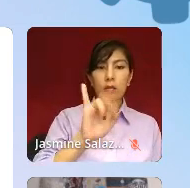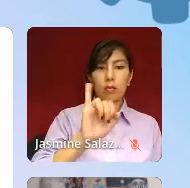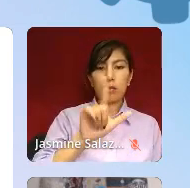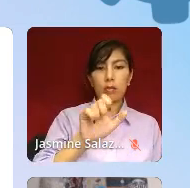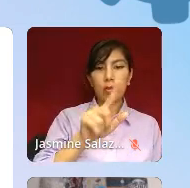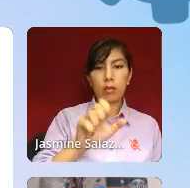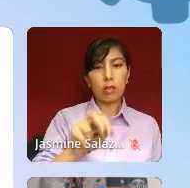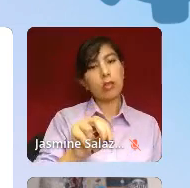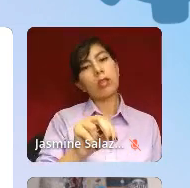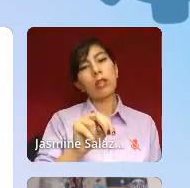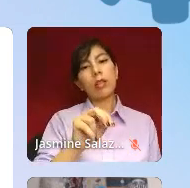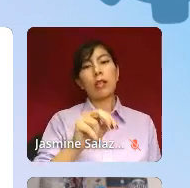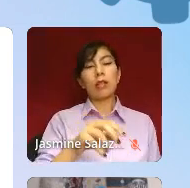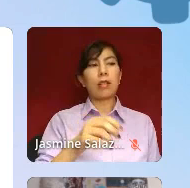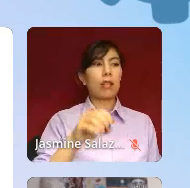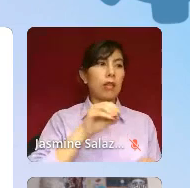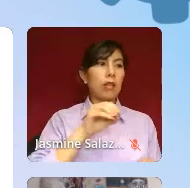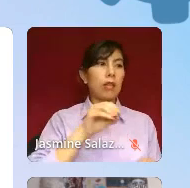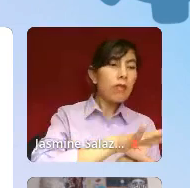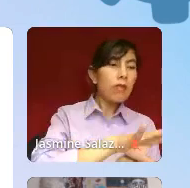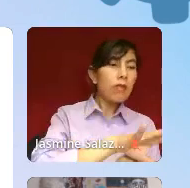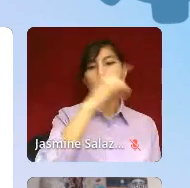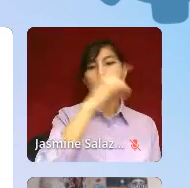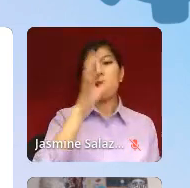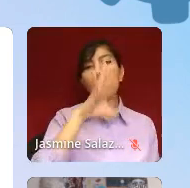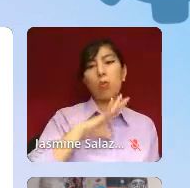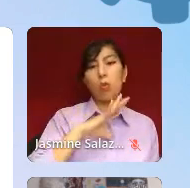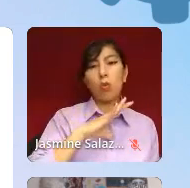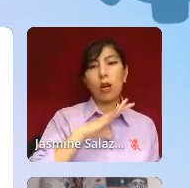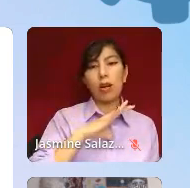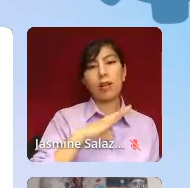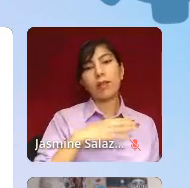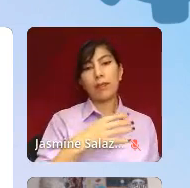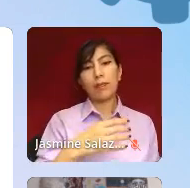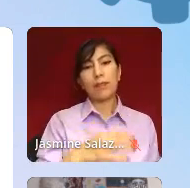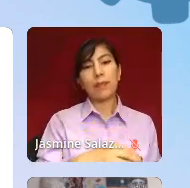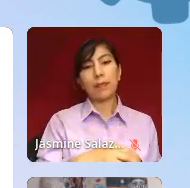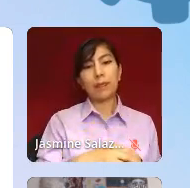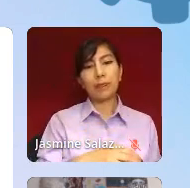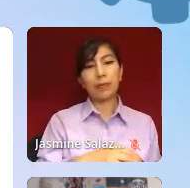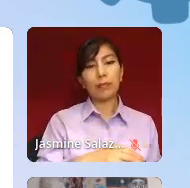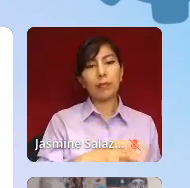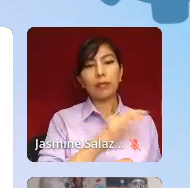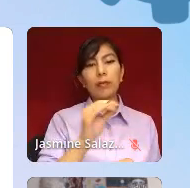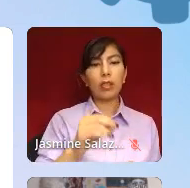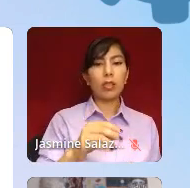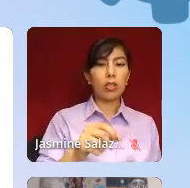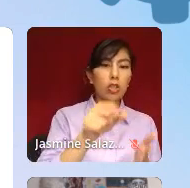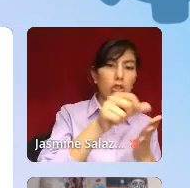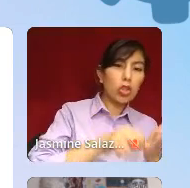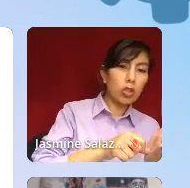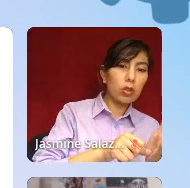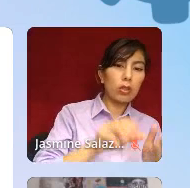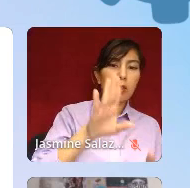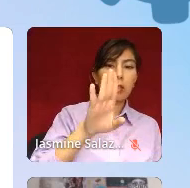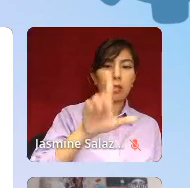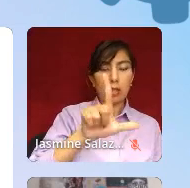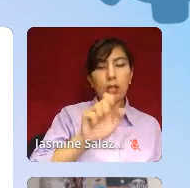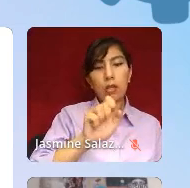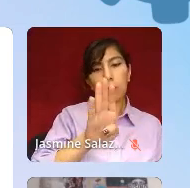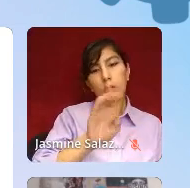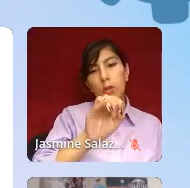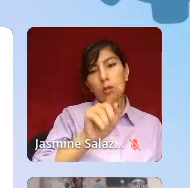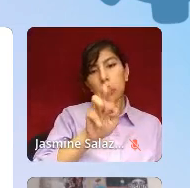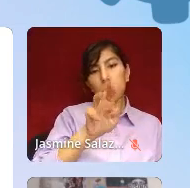were declared mentally defective by the courts, and surgical lobotomy targeting African Americans from 1930s to 1960s.